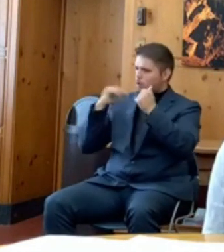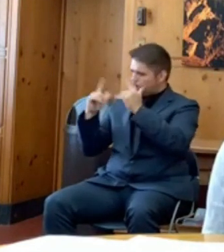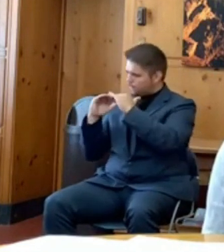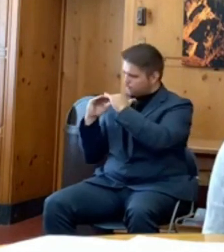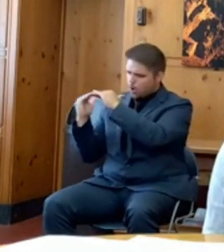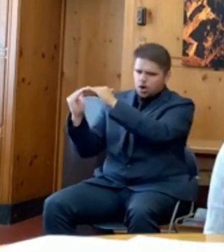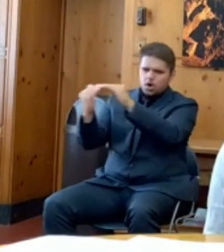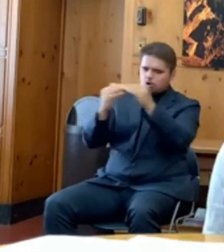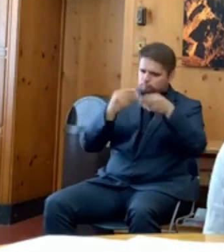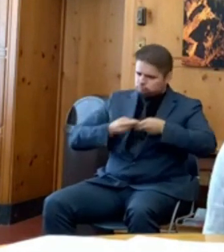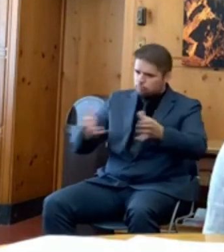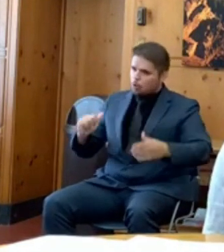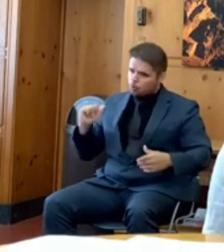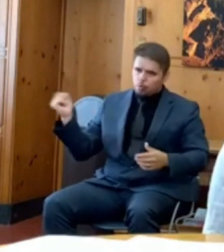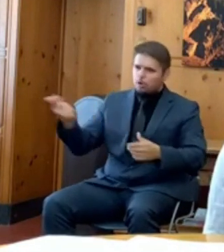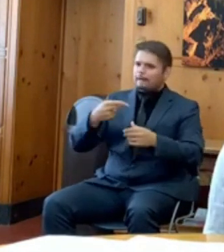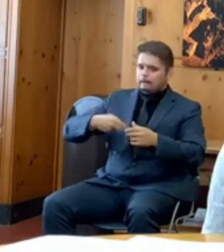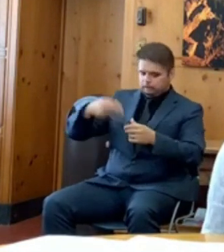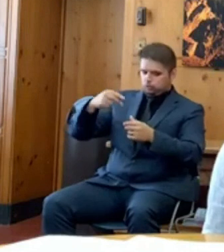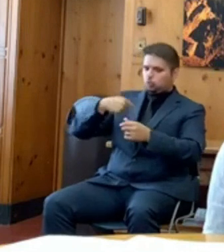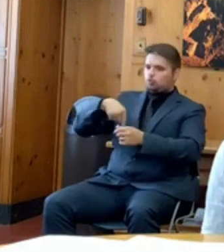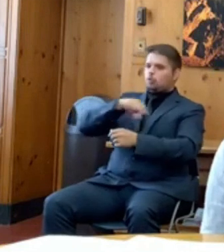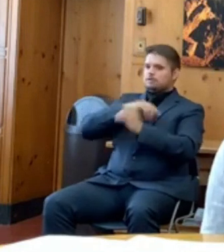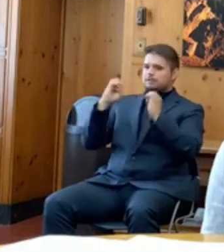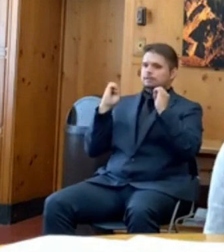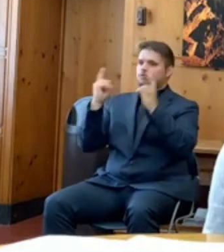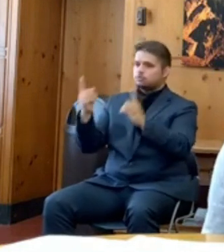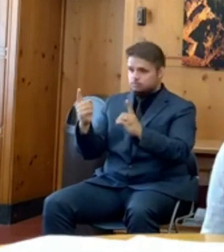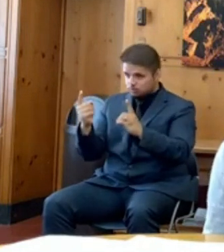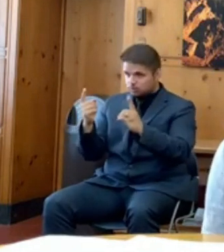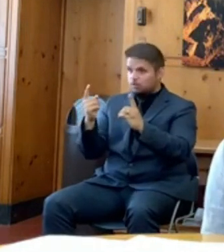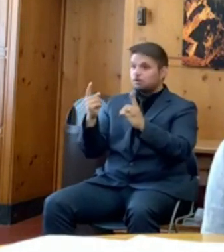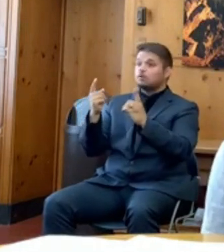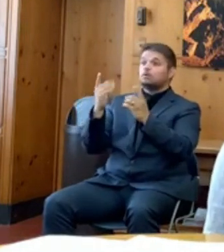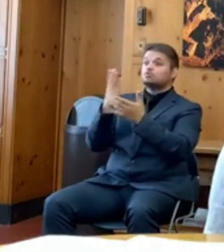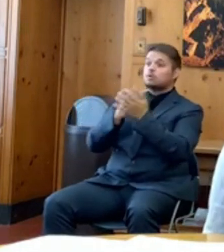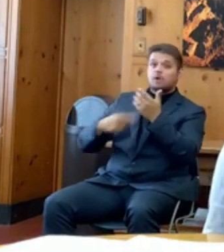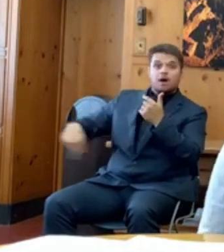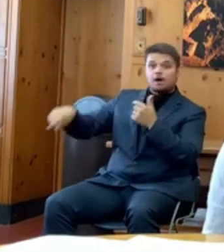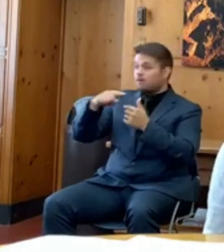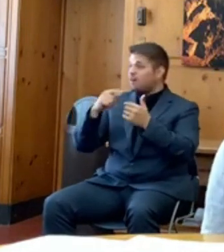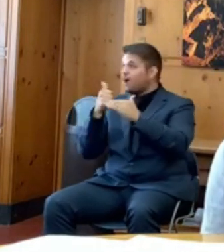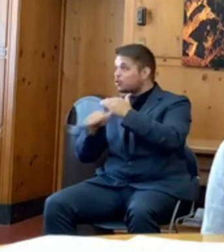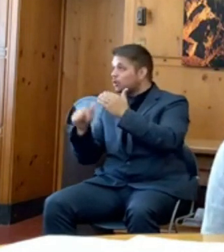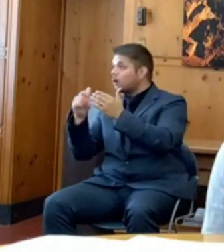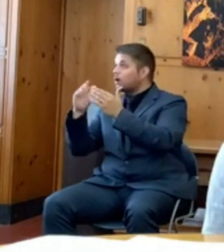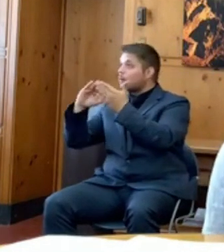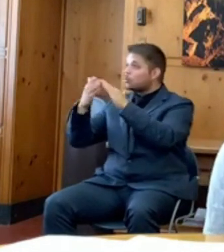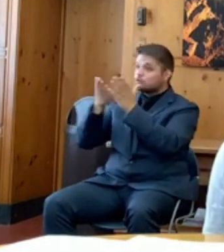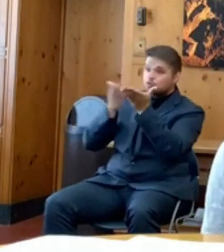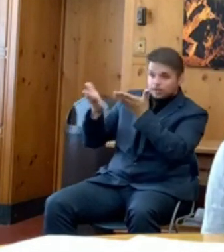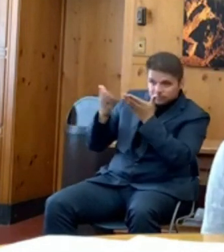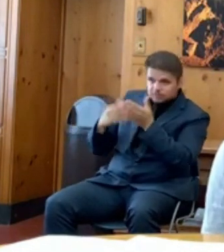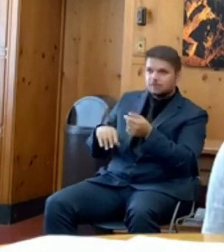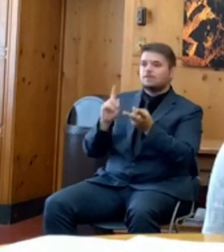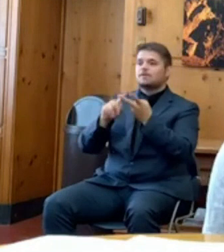from historically underserved communities, our communities of color, our low-income communities, our rural